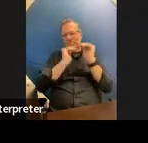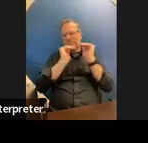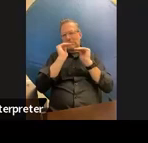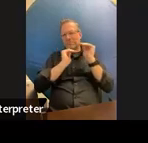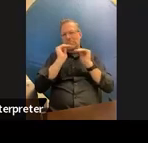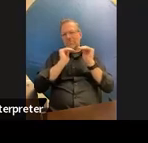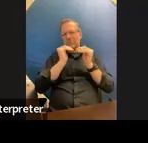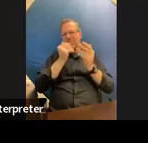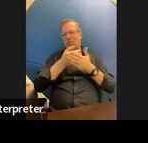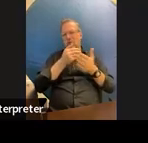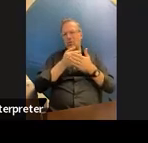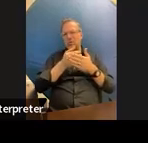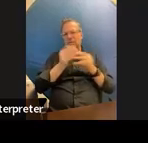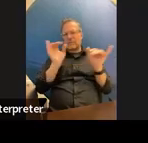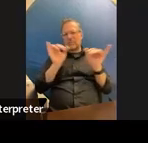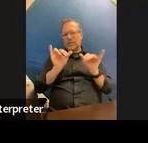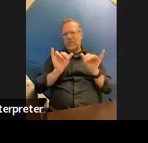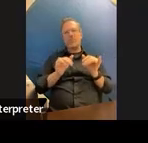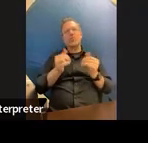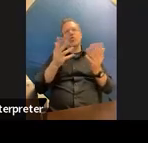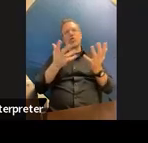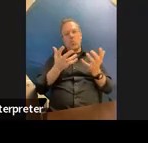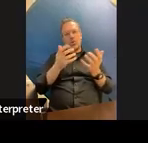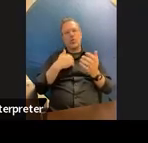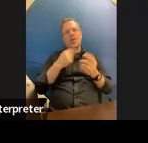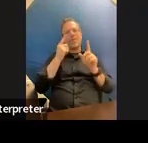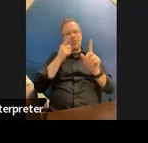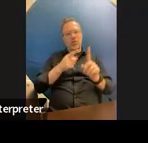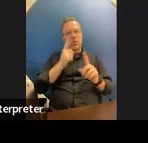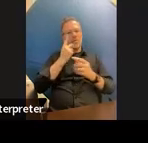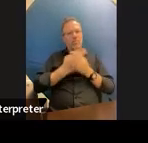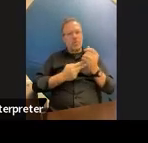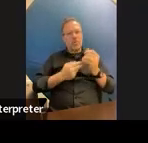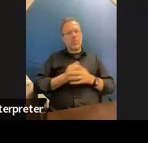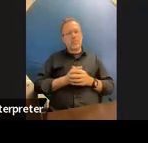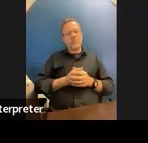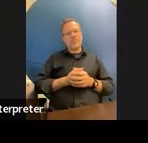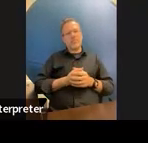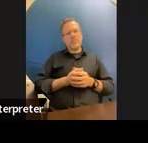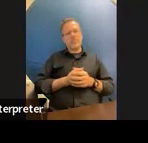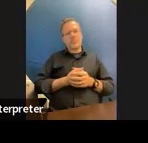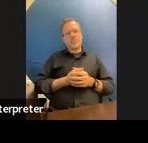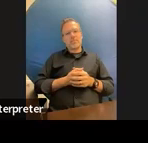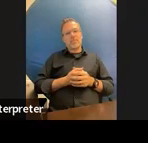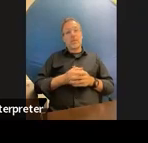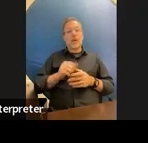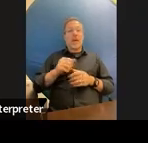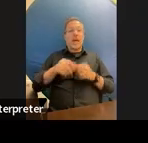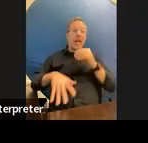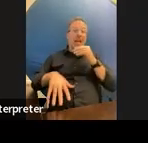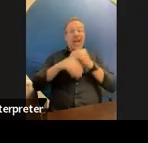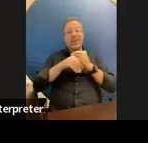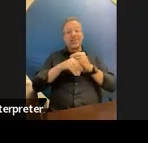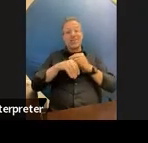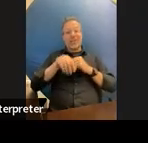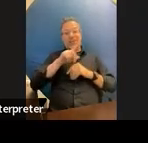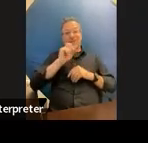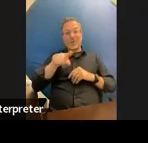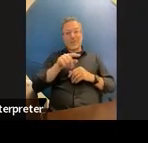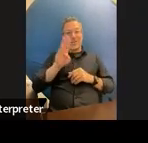support all of the goals for both of those things all right we have a bonus question on this one